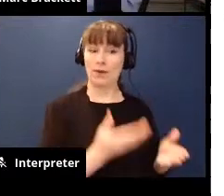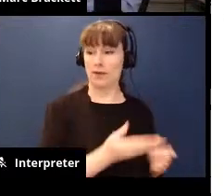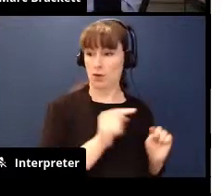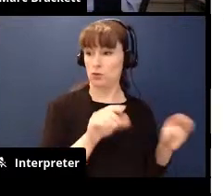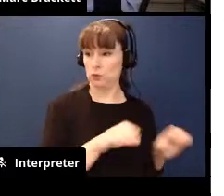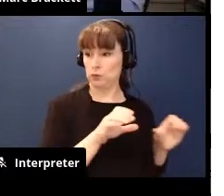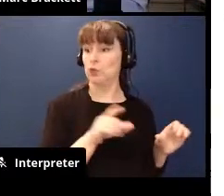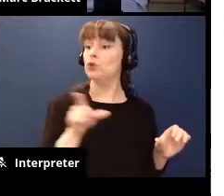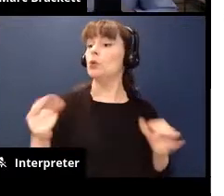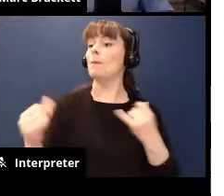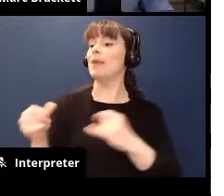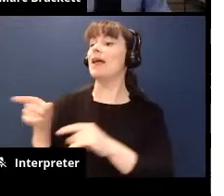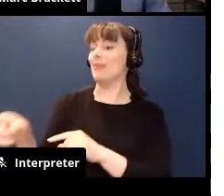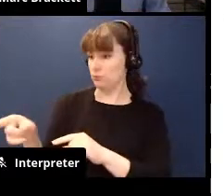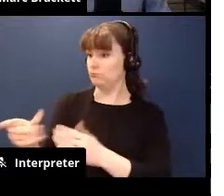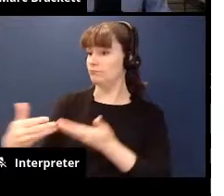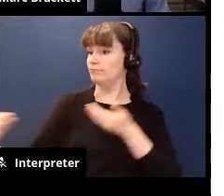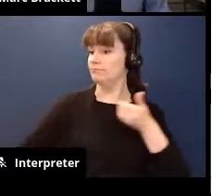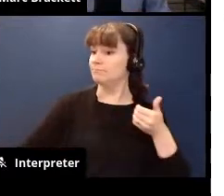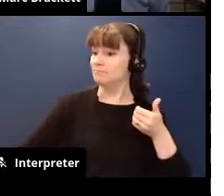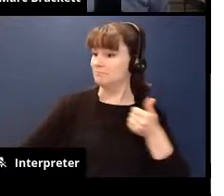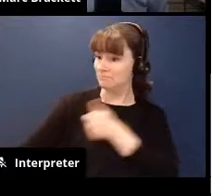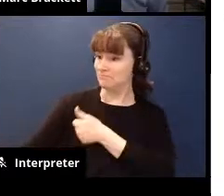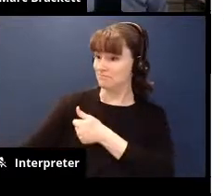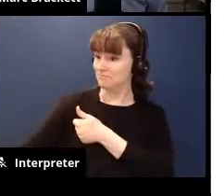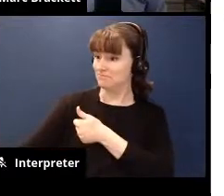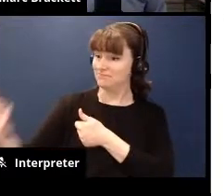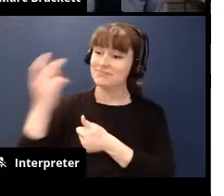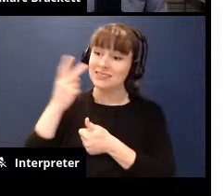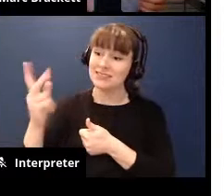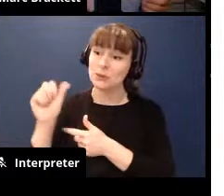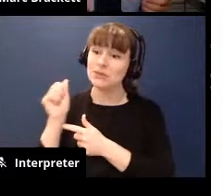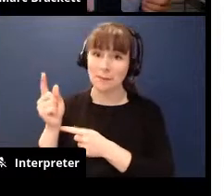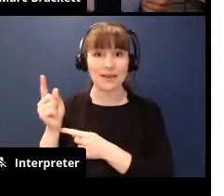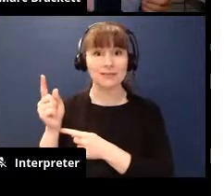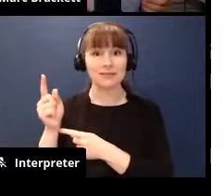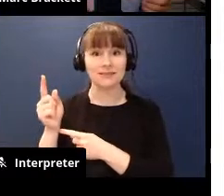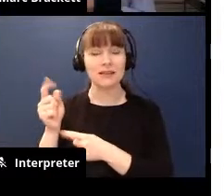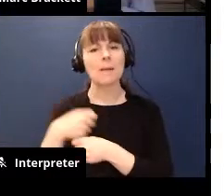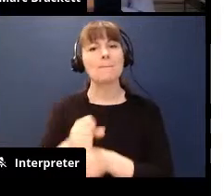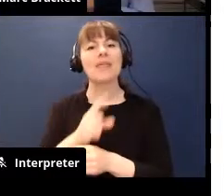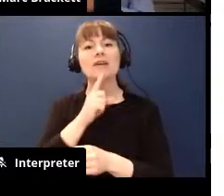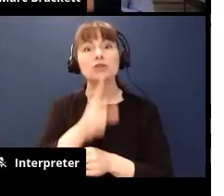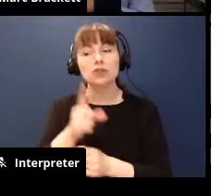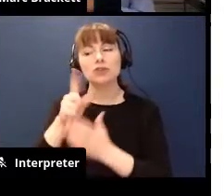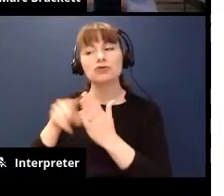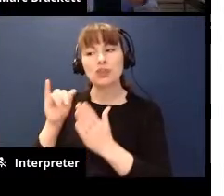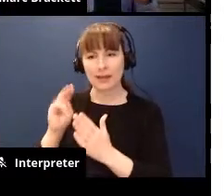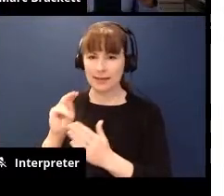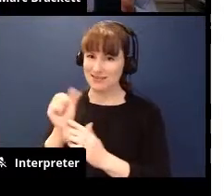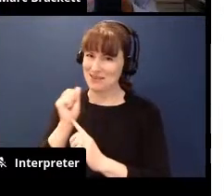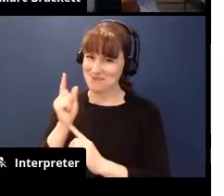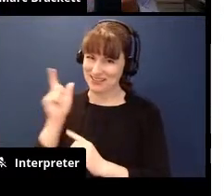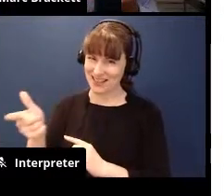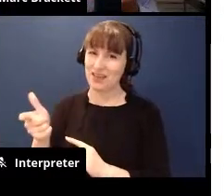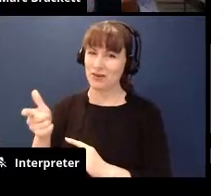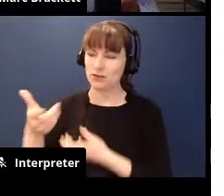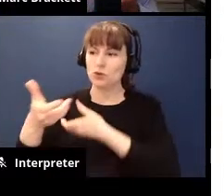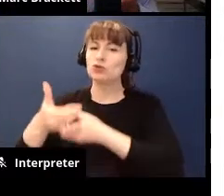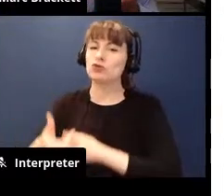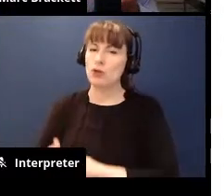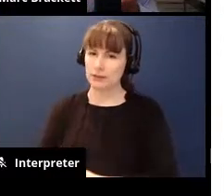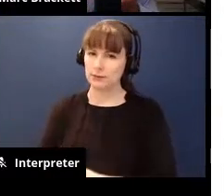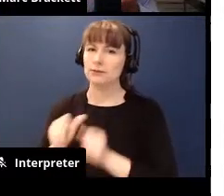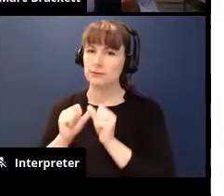you're going to play over here and i'm going to i'll see you in 10 minutes and make sure you check in in 10 minutes so that trust is built